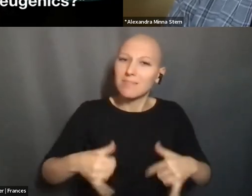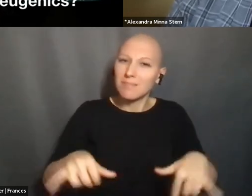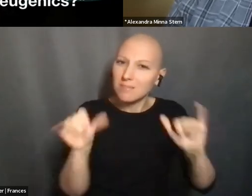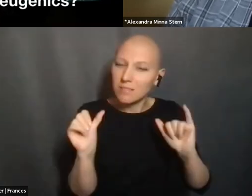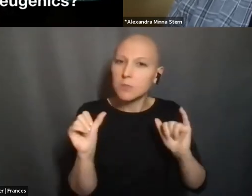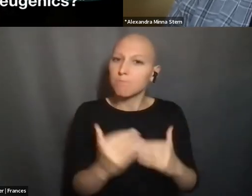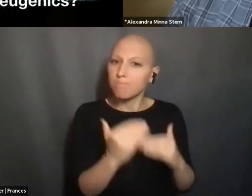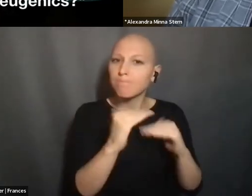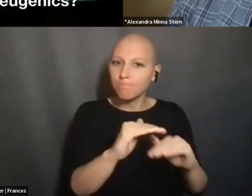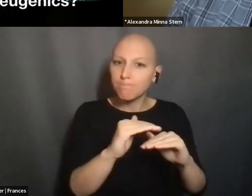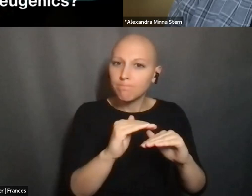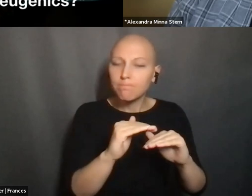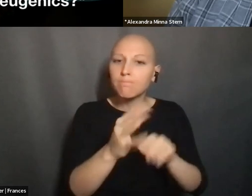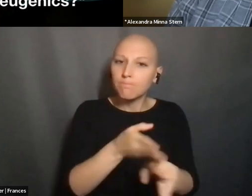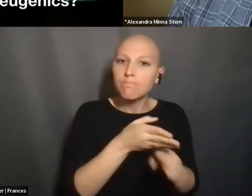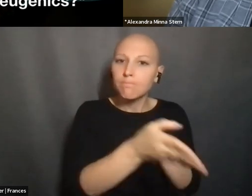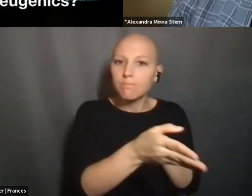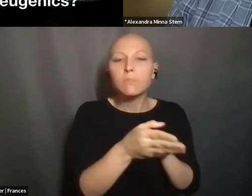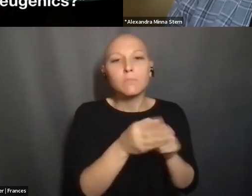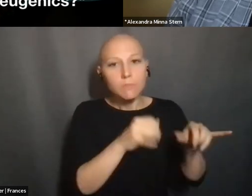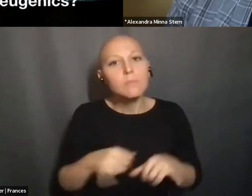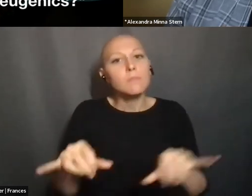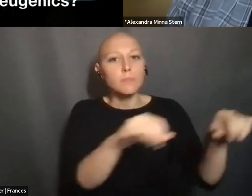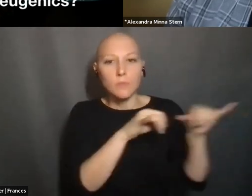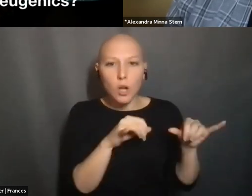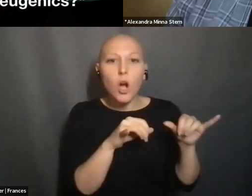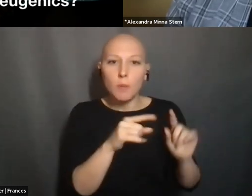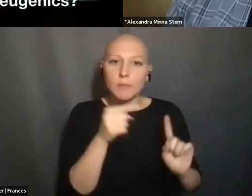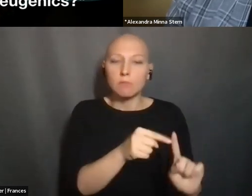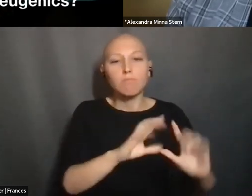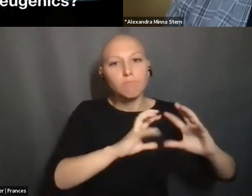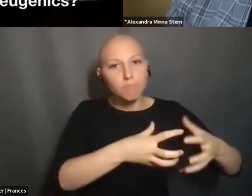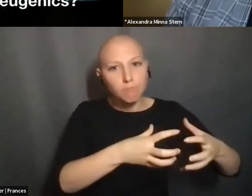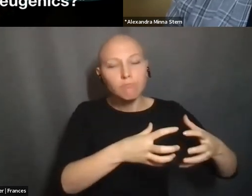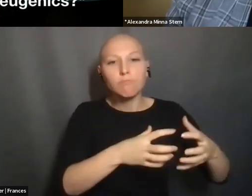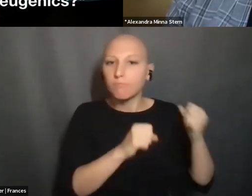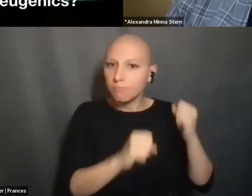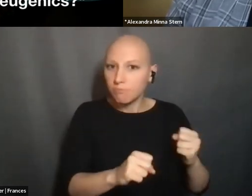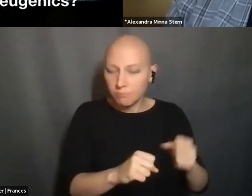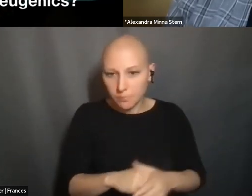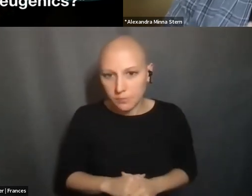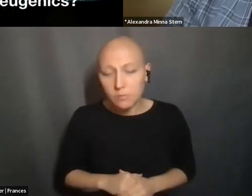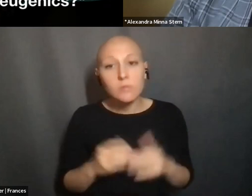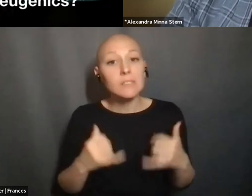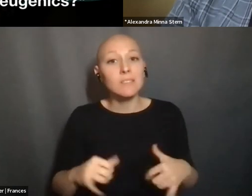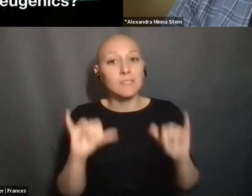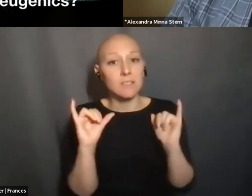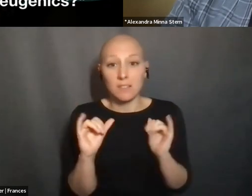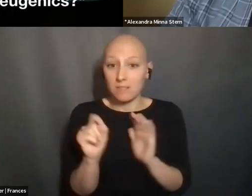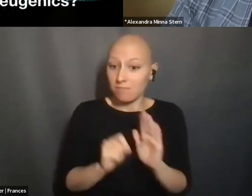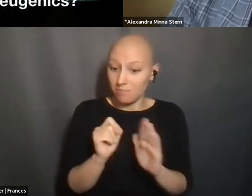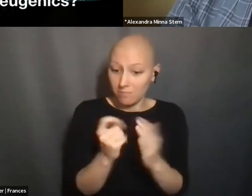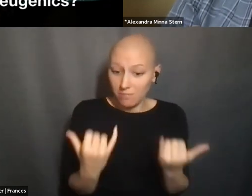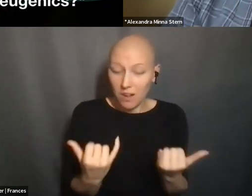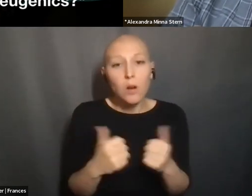HAS BEEN DEFINED BY A CERTAIN DEMOGRAPHIC PROFILE. AND WE ARE STILL VERY MUCH IN AN ERA WHERE THERE ARE TENSIONS